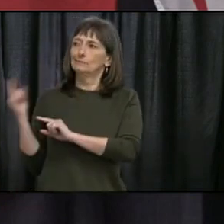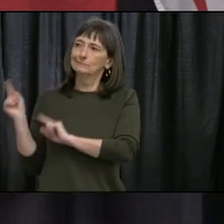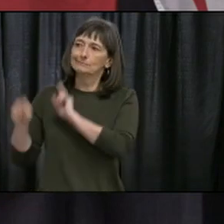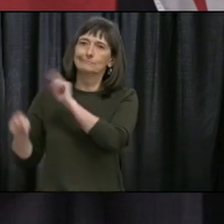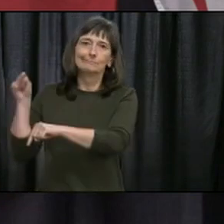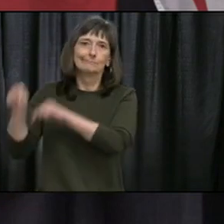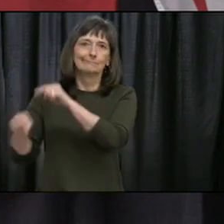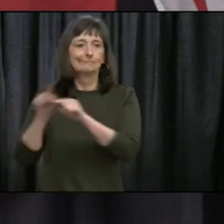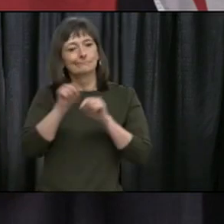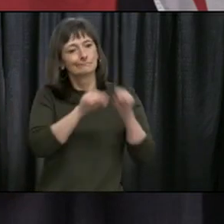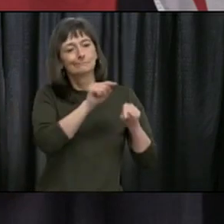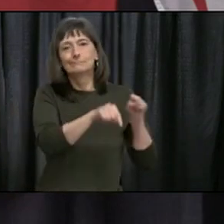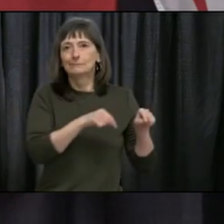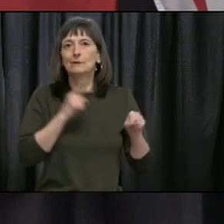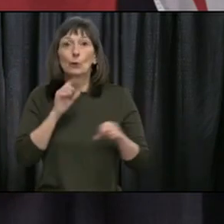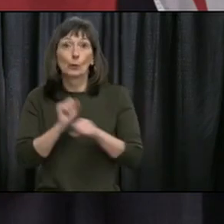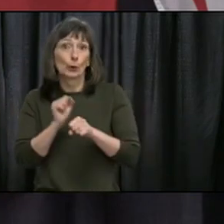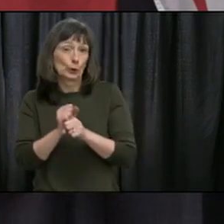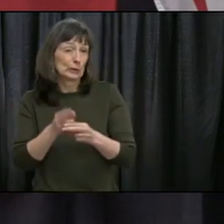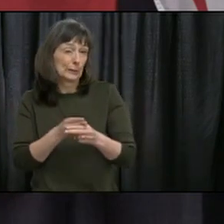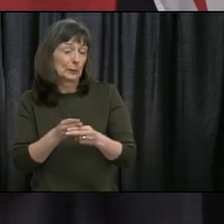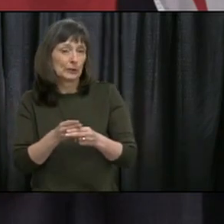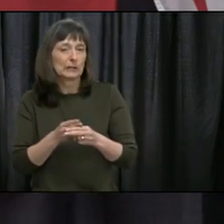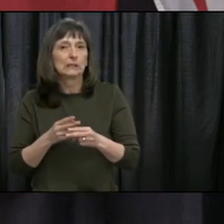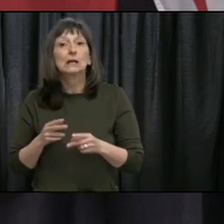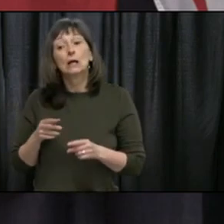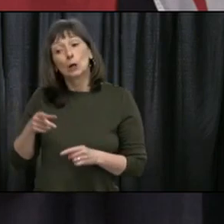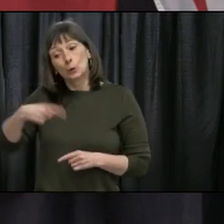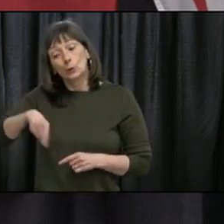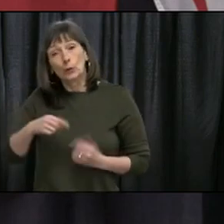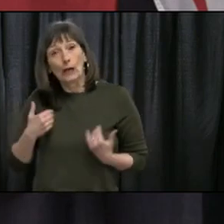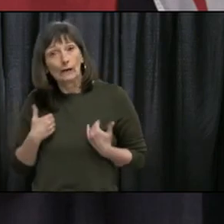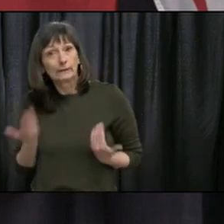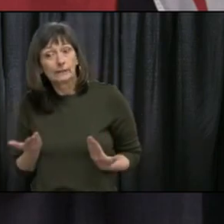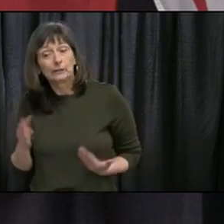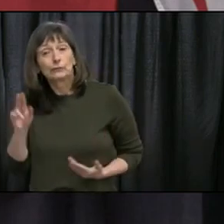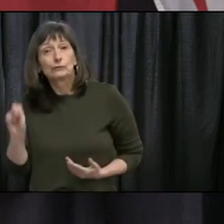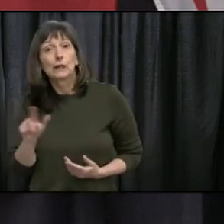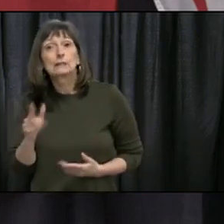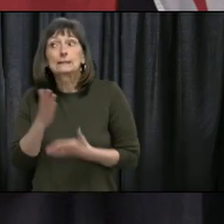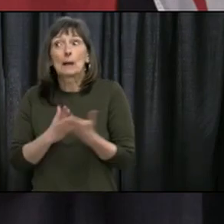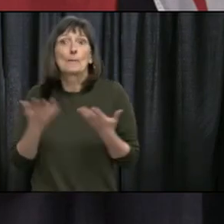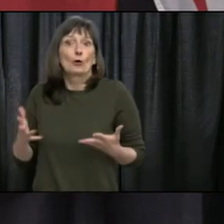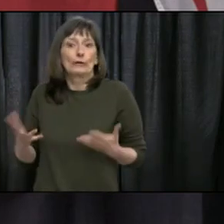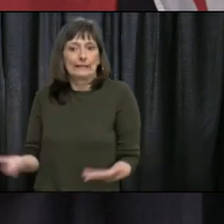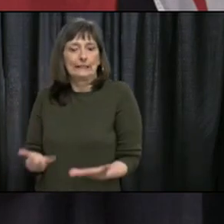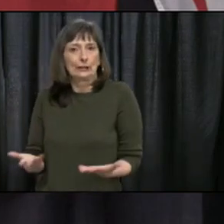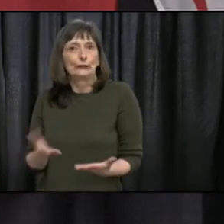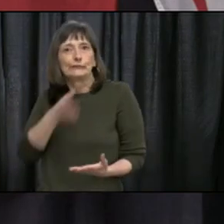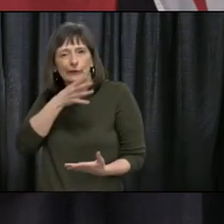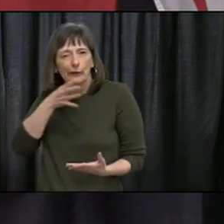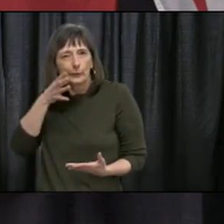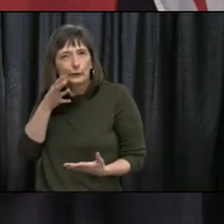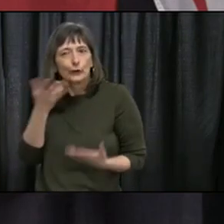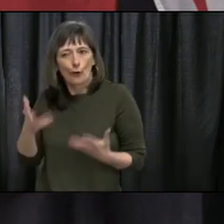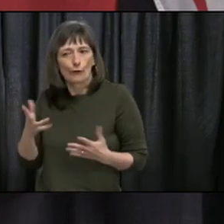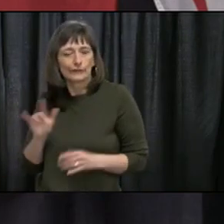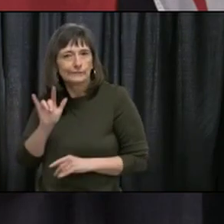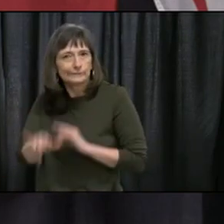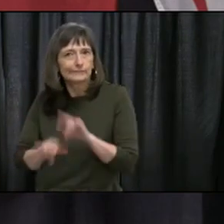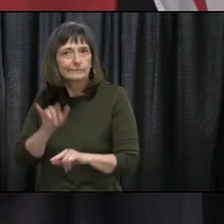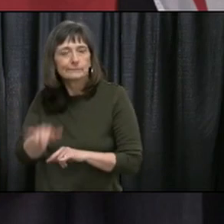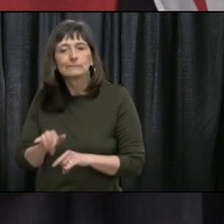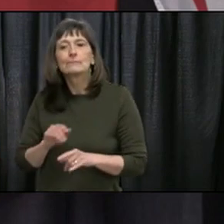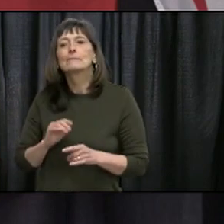province from time to time. They are spread throughout our province. Some of them are currently here working with the agriculture industry. Some more would come in,